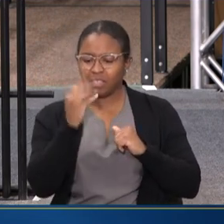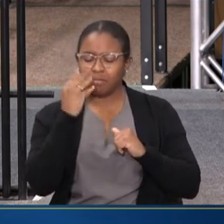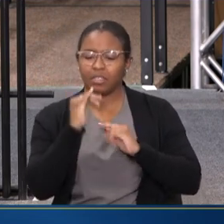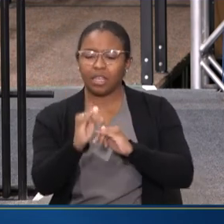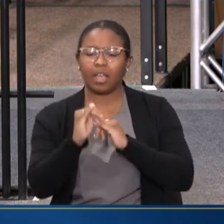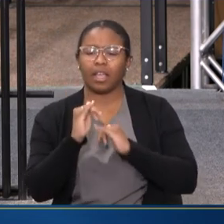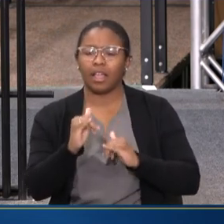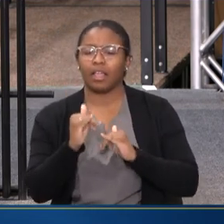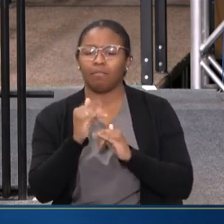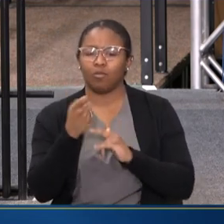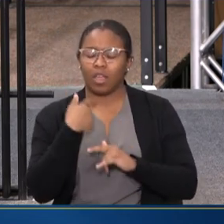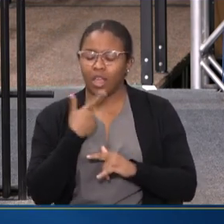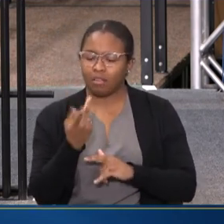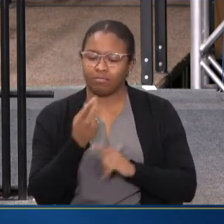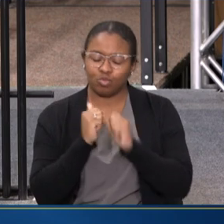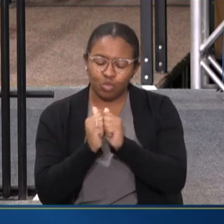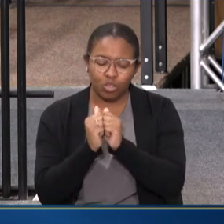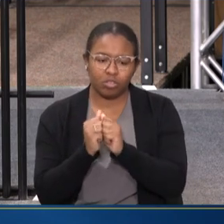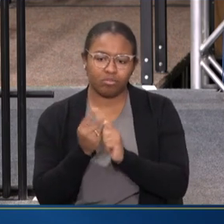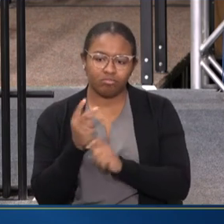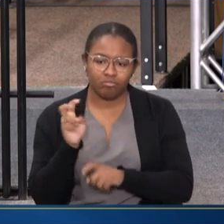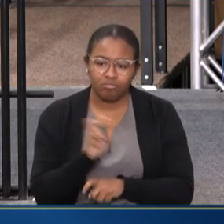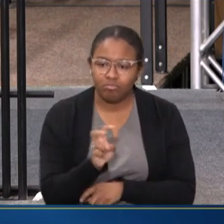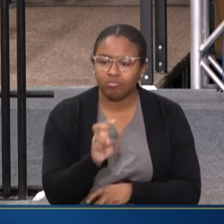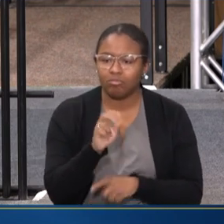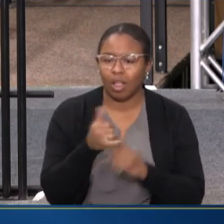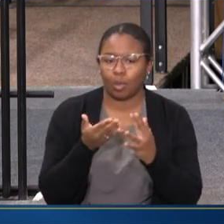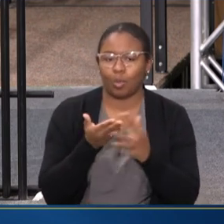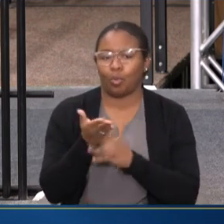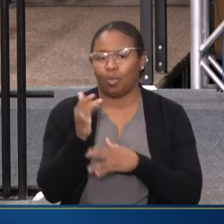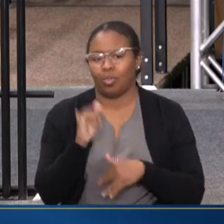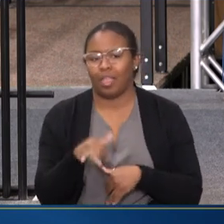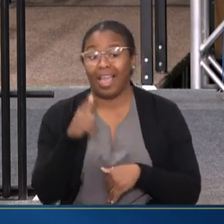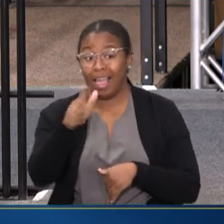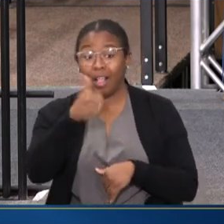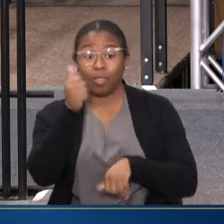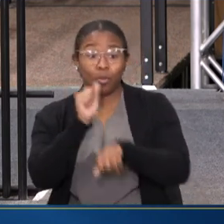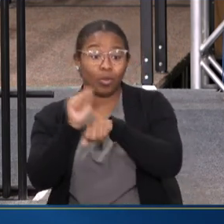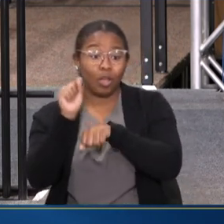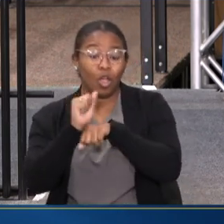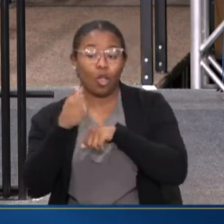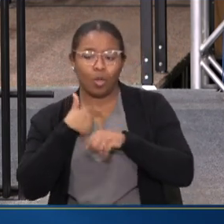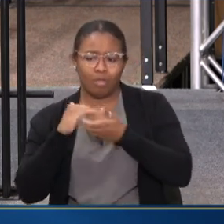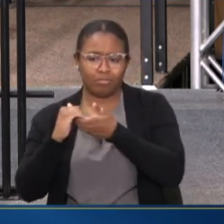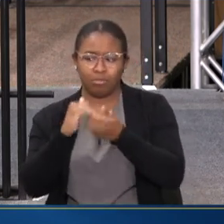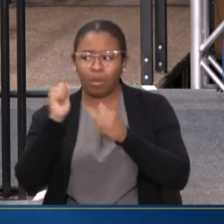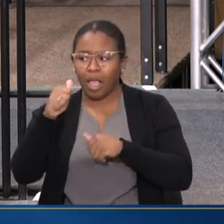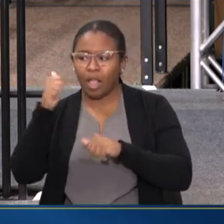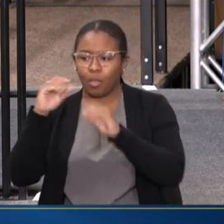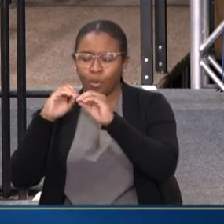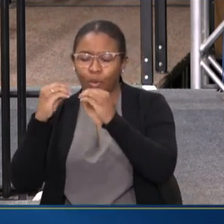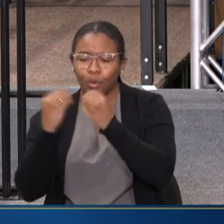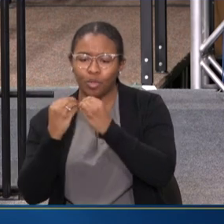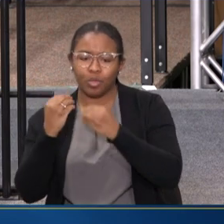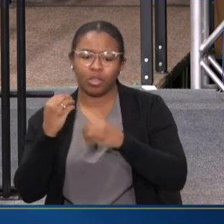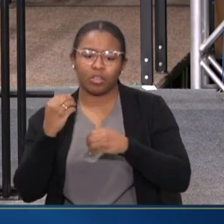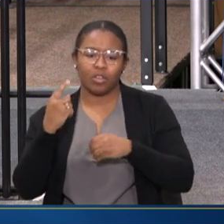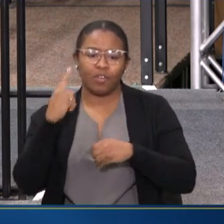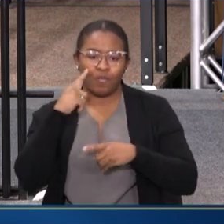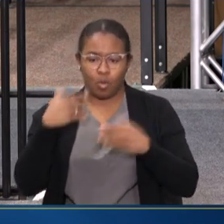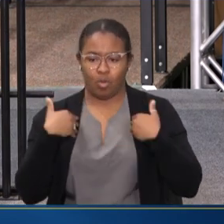AM. AND WE NAVIGATE THAT WITH THEM. IN TERMS OF OTHER WORK, WE COLLABORATE WITH OTHER ORGANIZATIONS ON